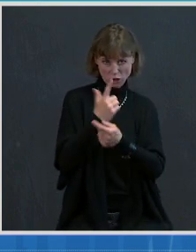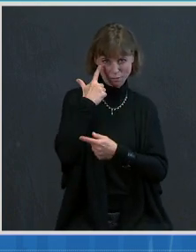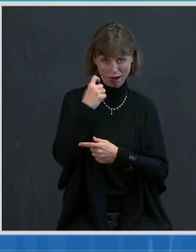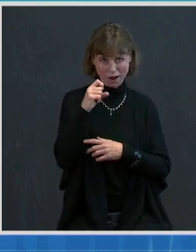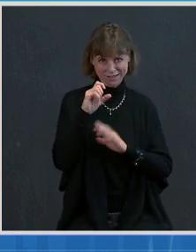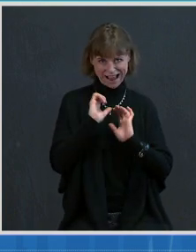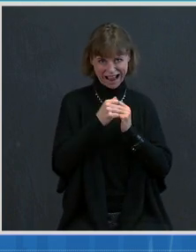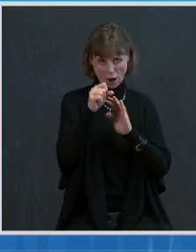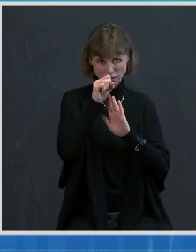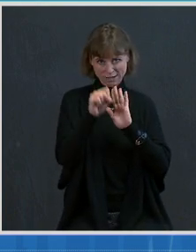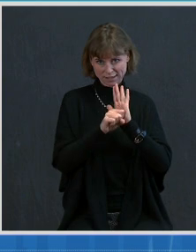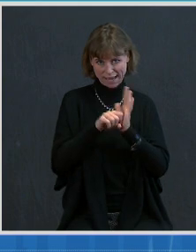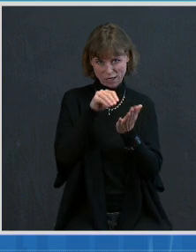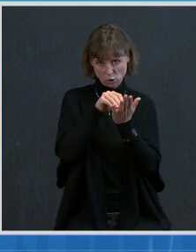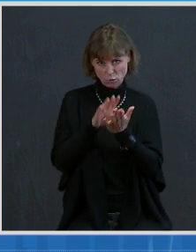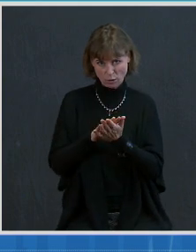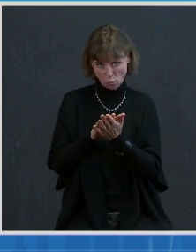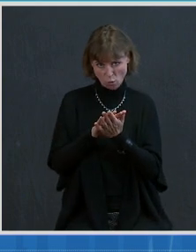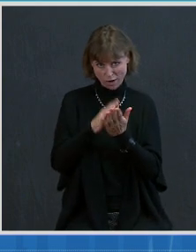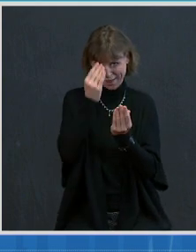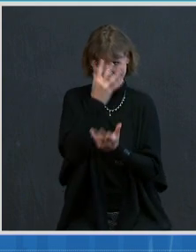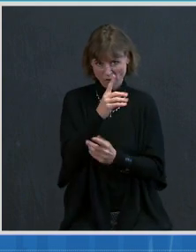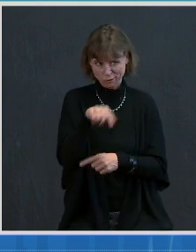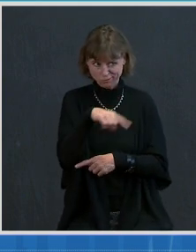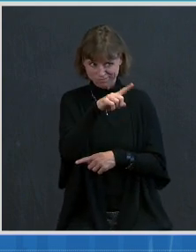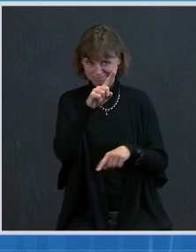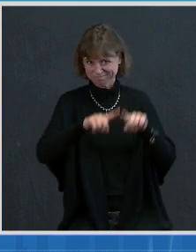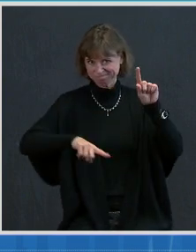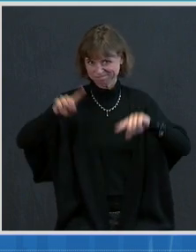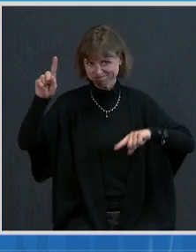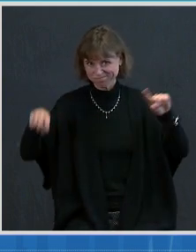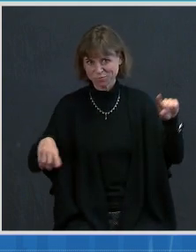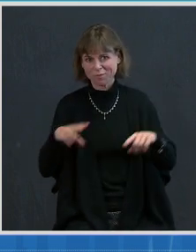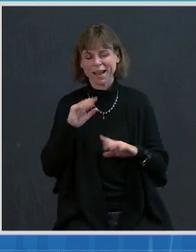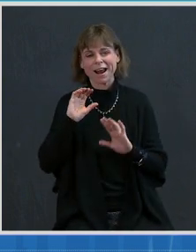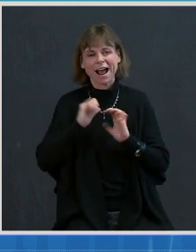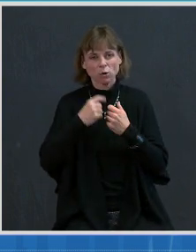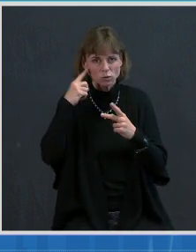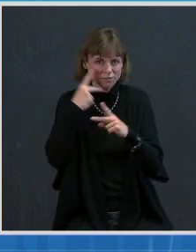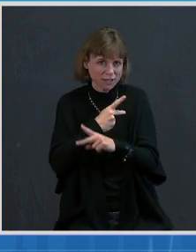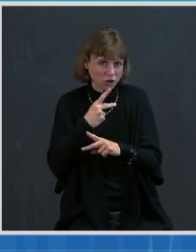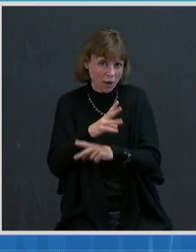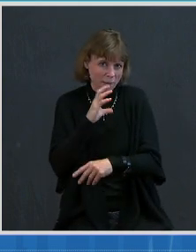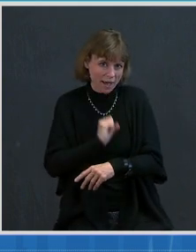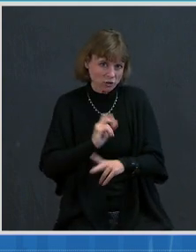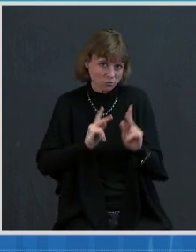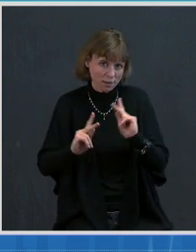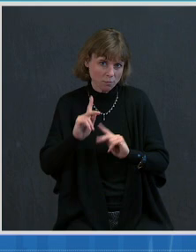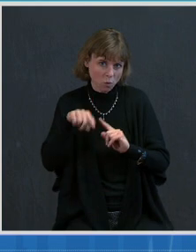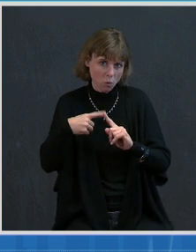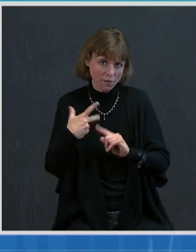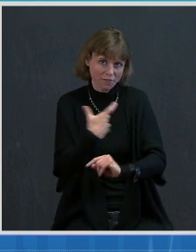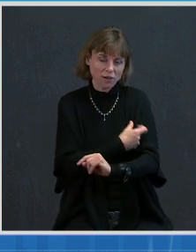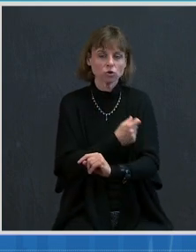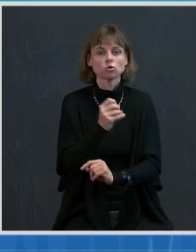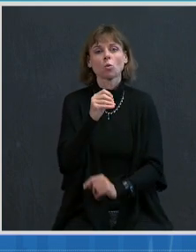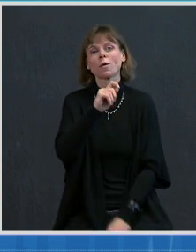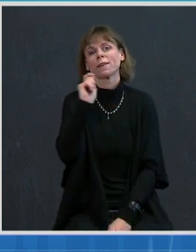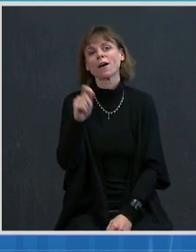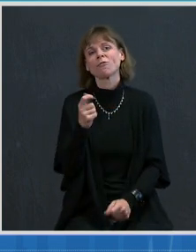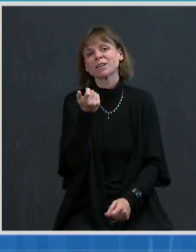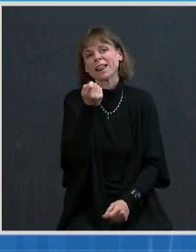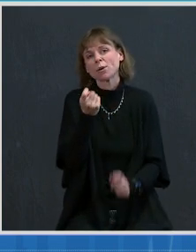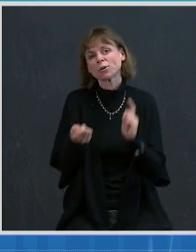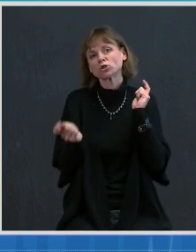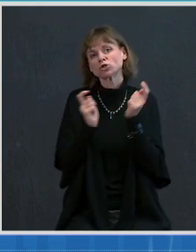and to more accurately determine the age of people getting vaccinated. As a result, there was a slight change in our age distribution